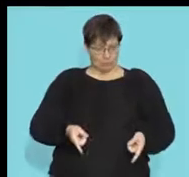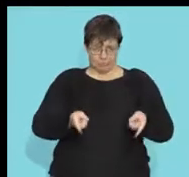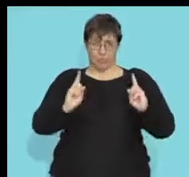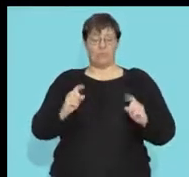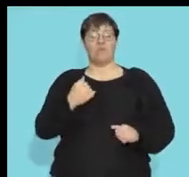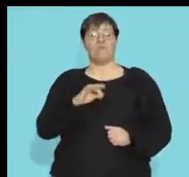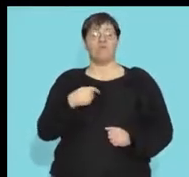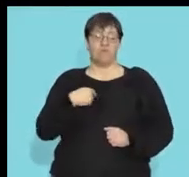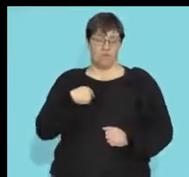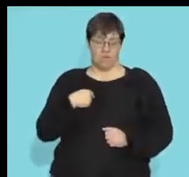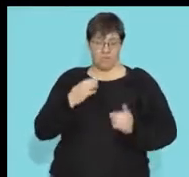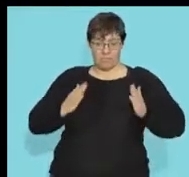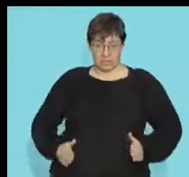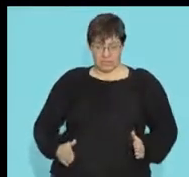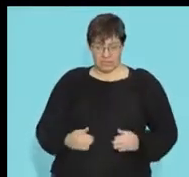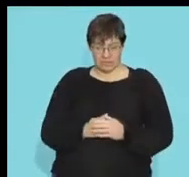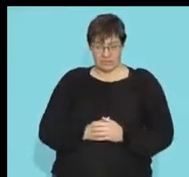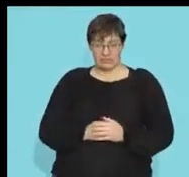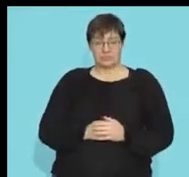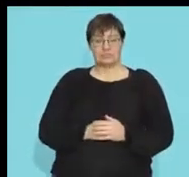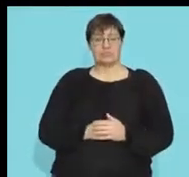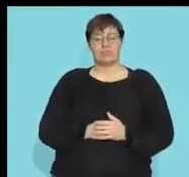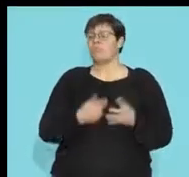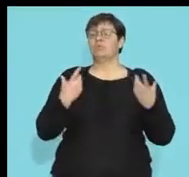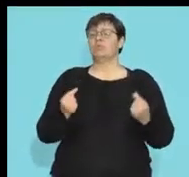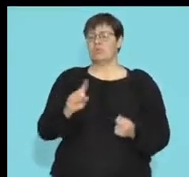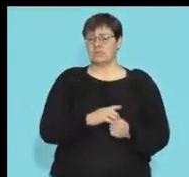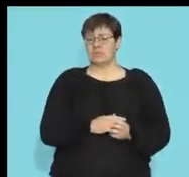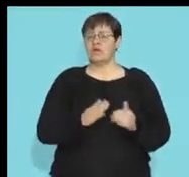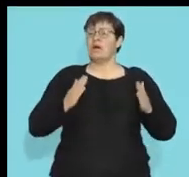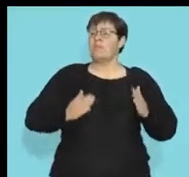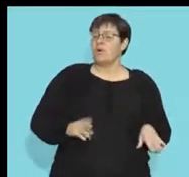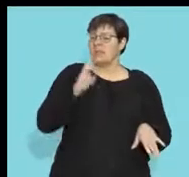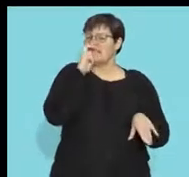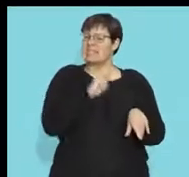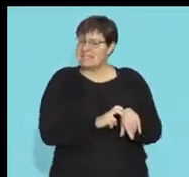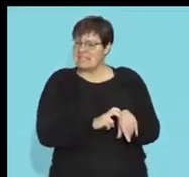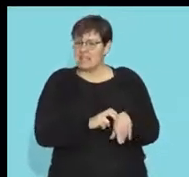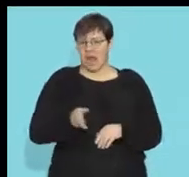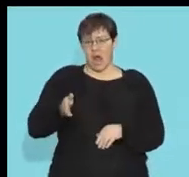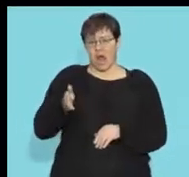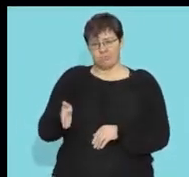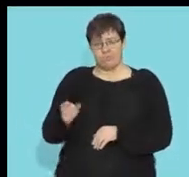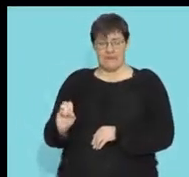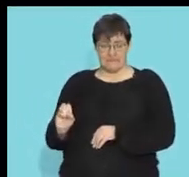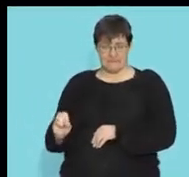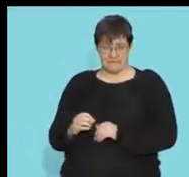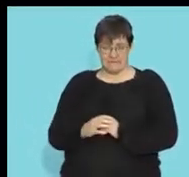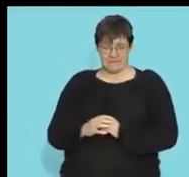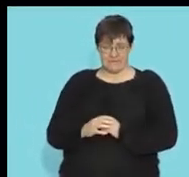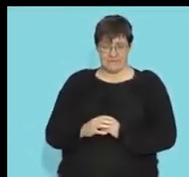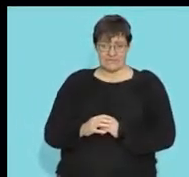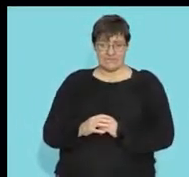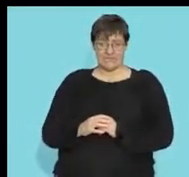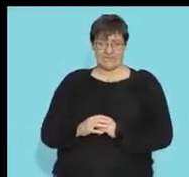be detrimental to the balances so what do i do my body needs to have something in place so what happens